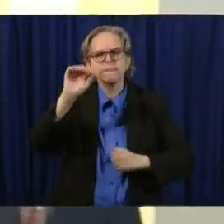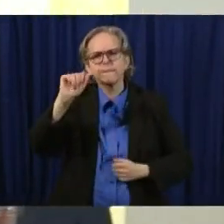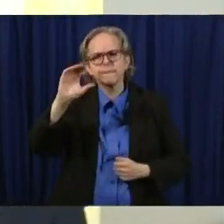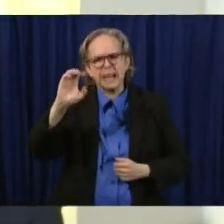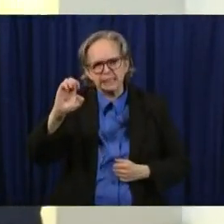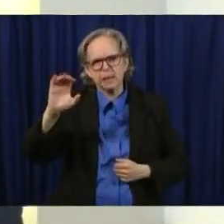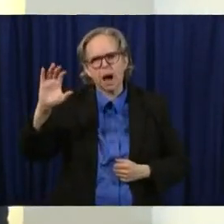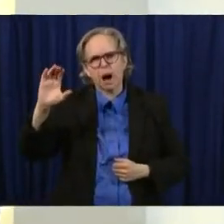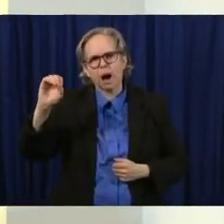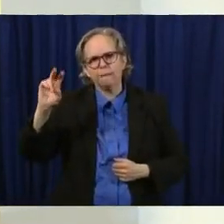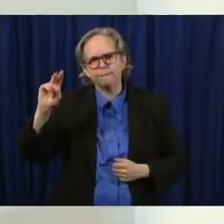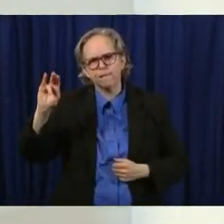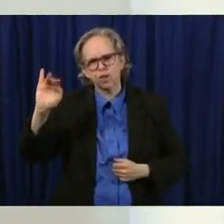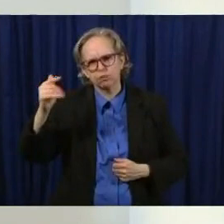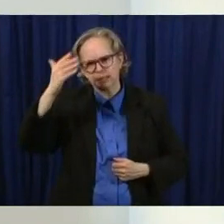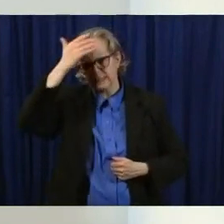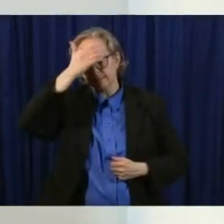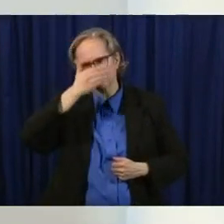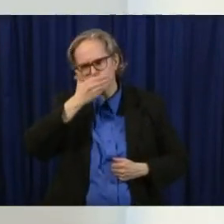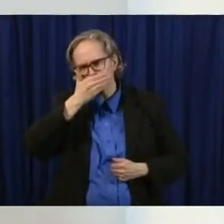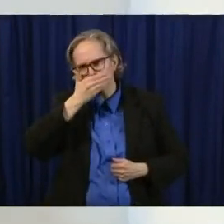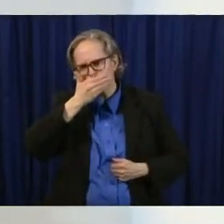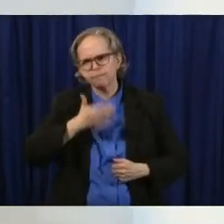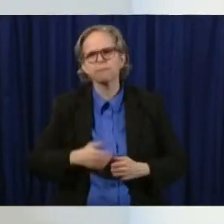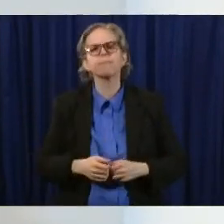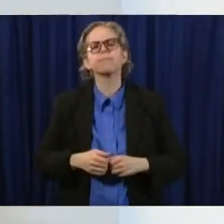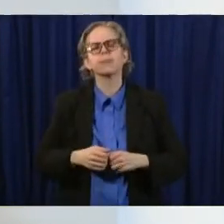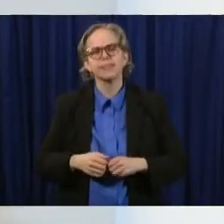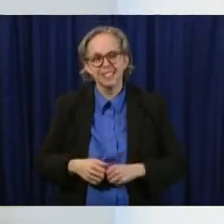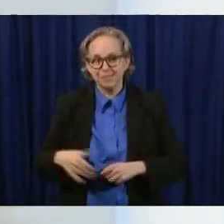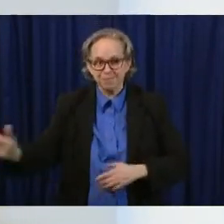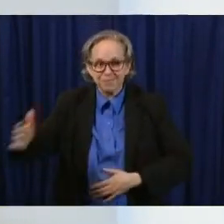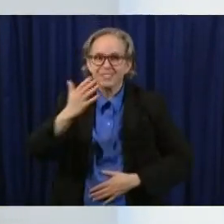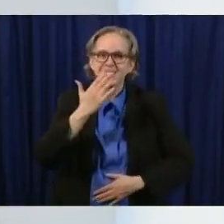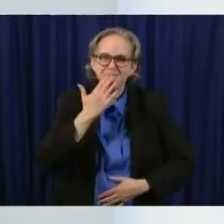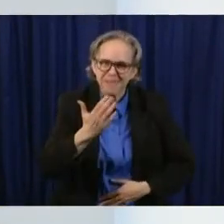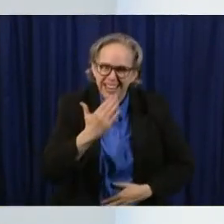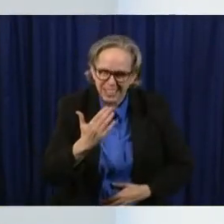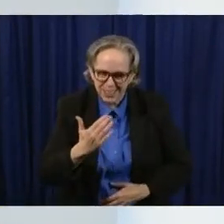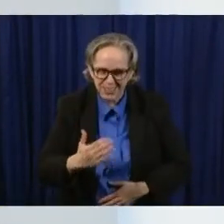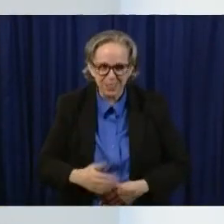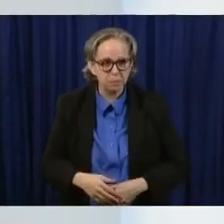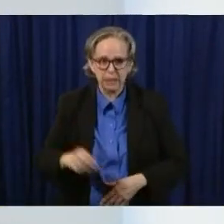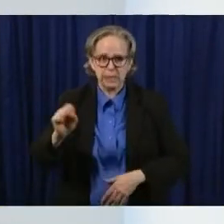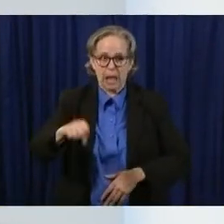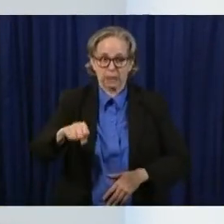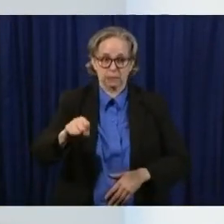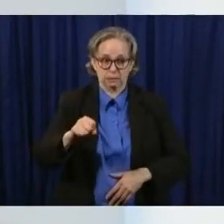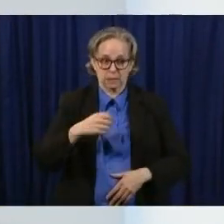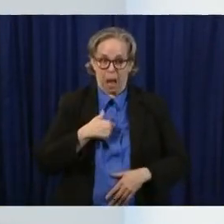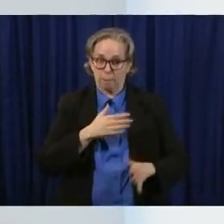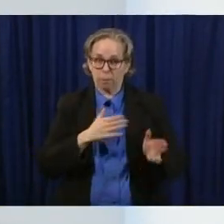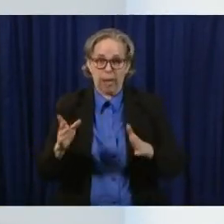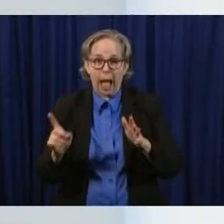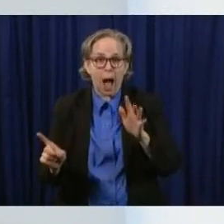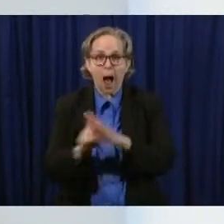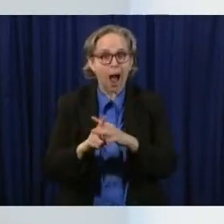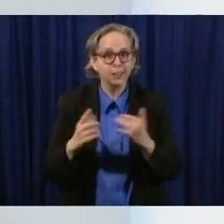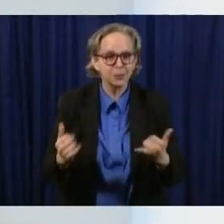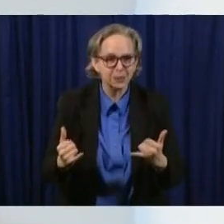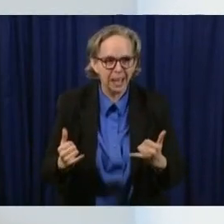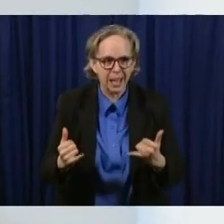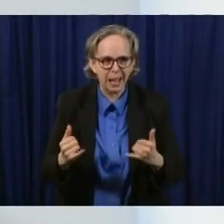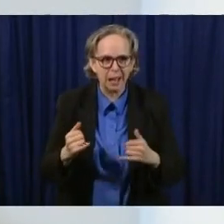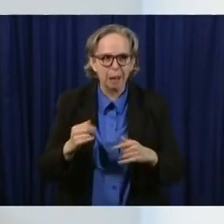Thank you Governor yes I had not intended to be here today because I was going to be working on the the guidance